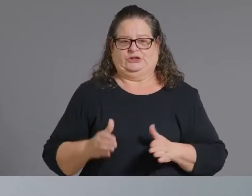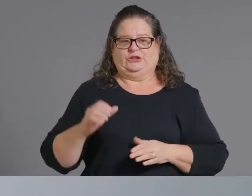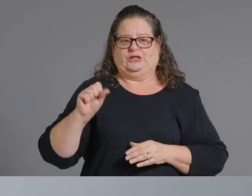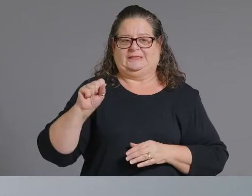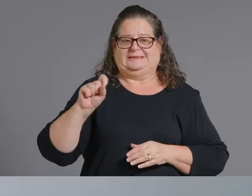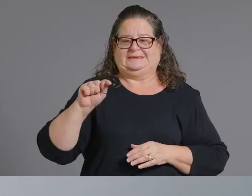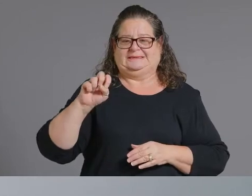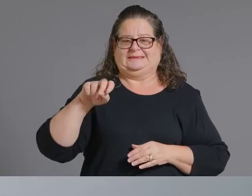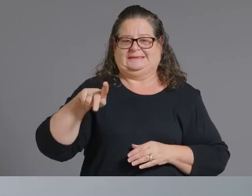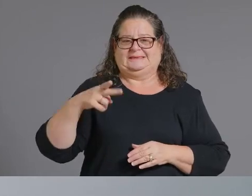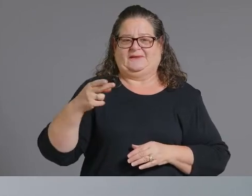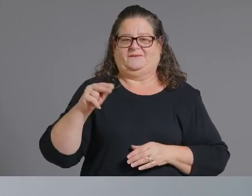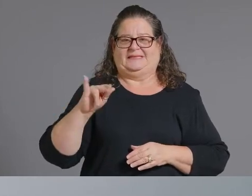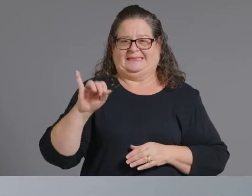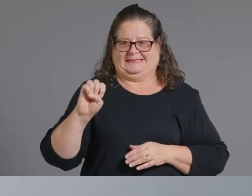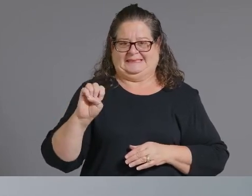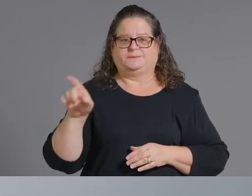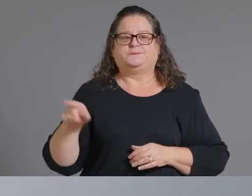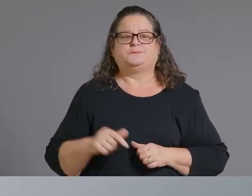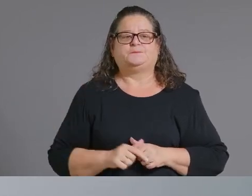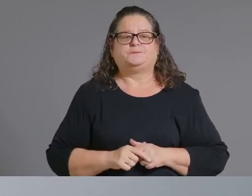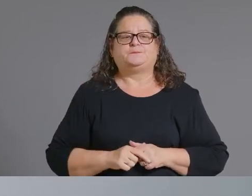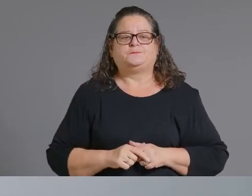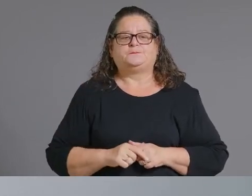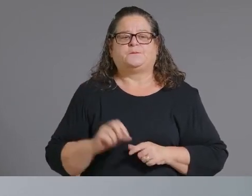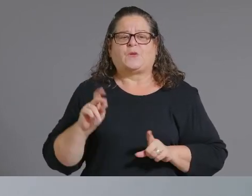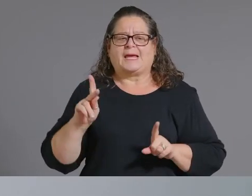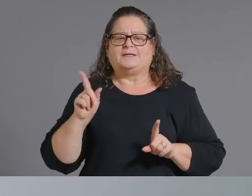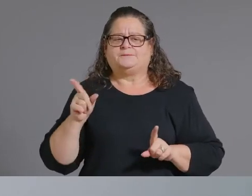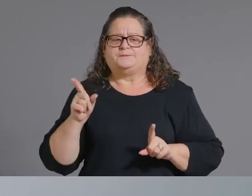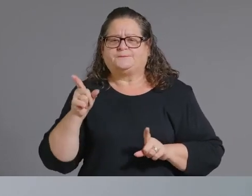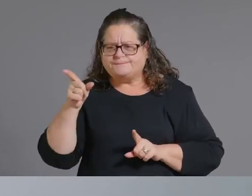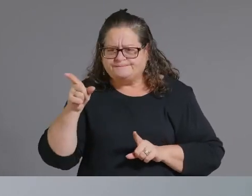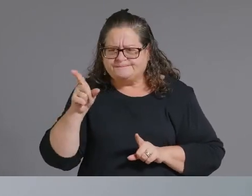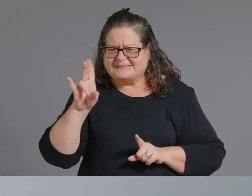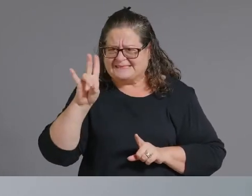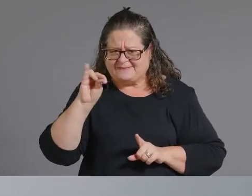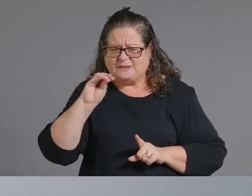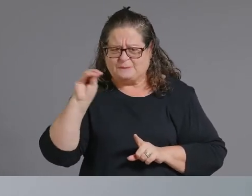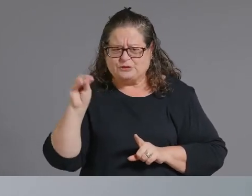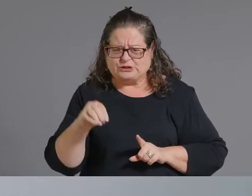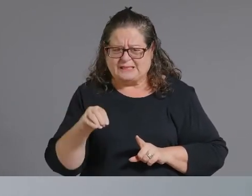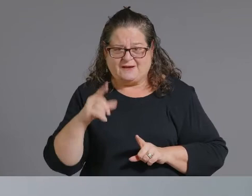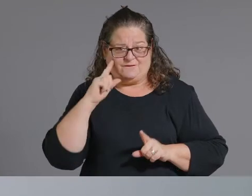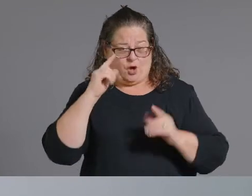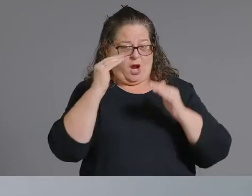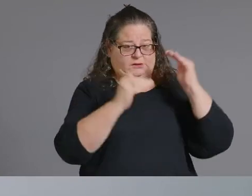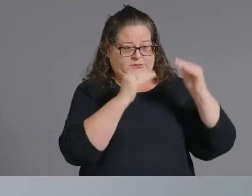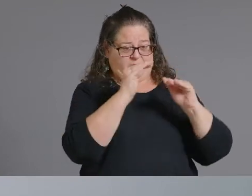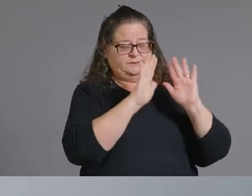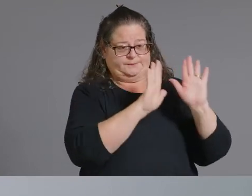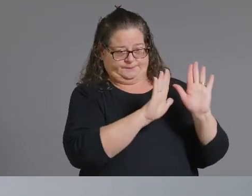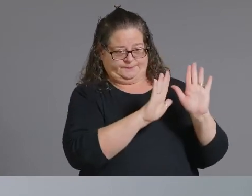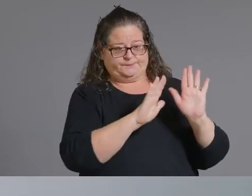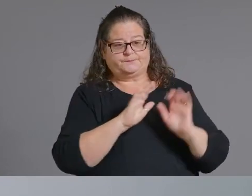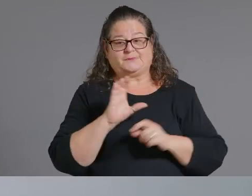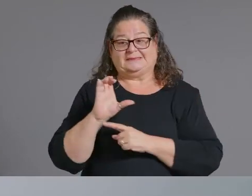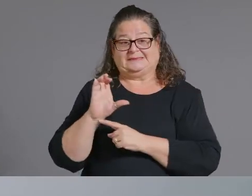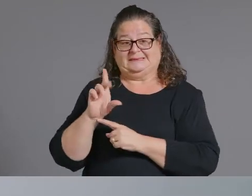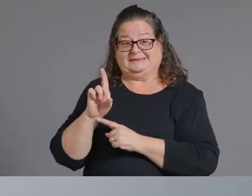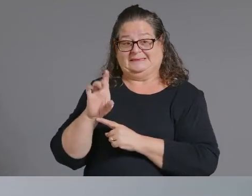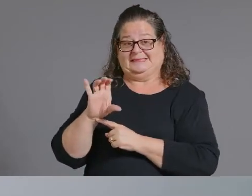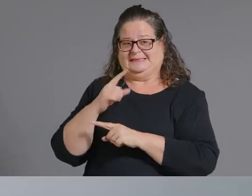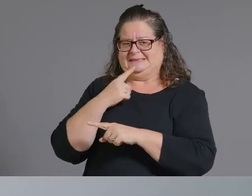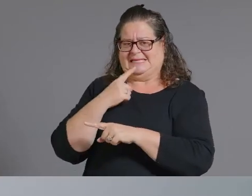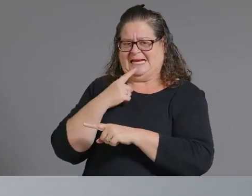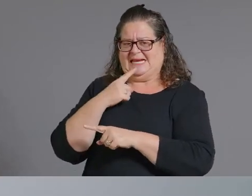um so on that 70 percent of adults i did look at the cdc numbers and we've got 58 percent in